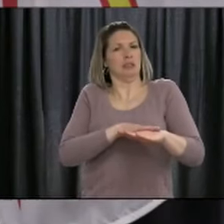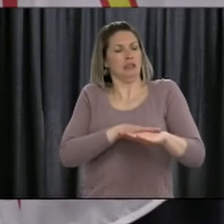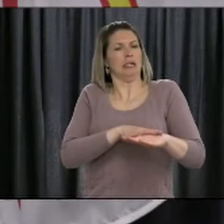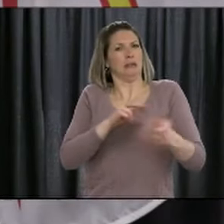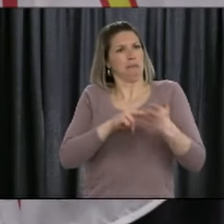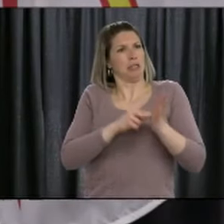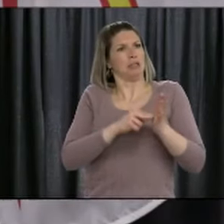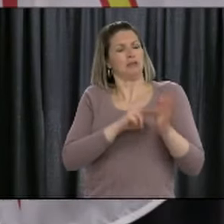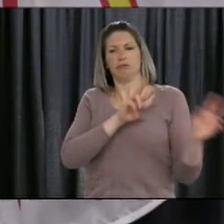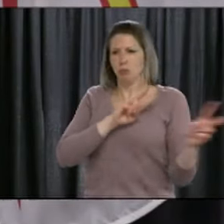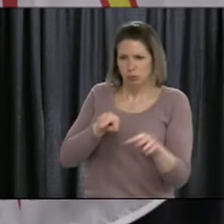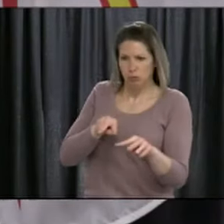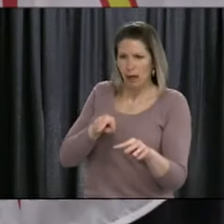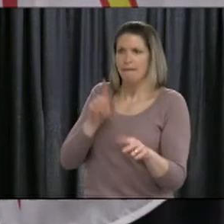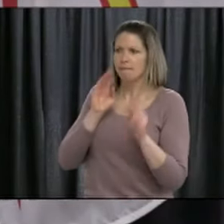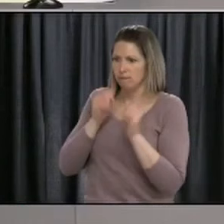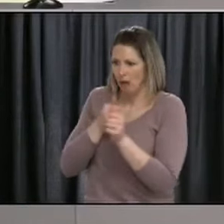provinces.